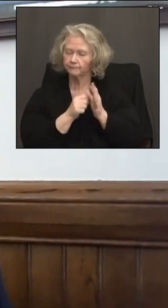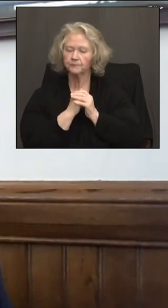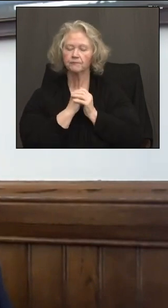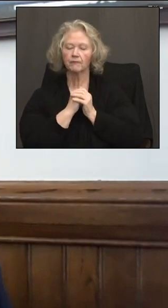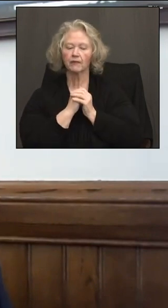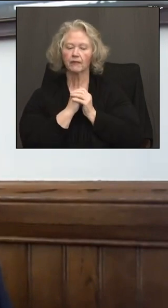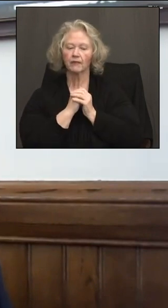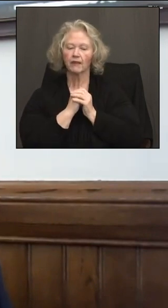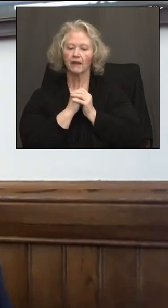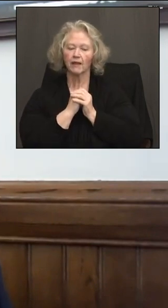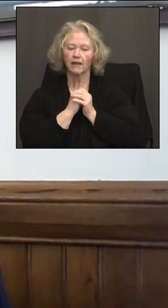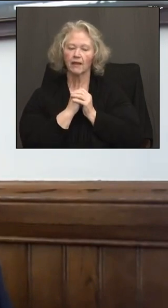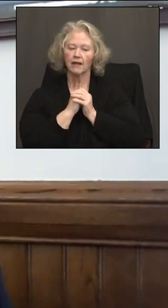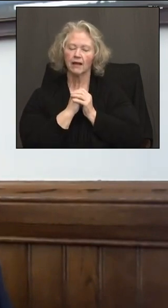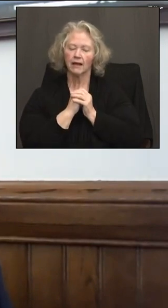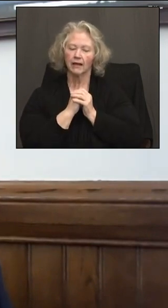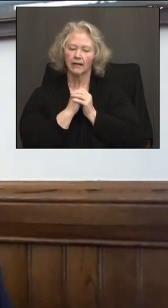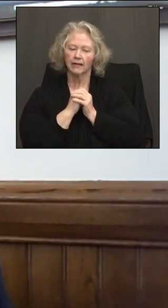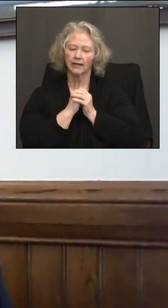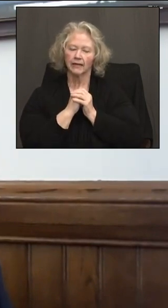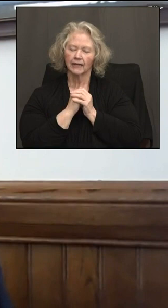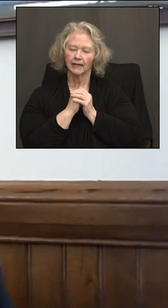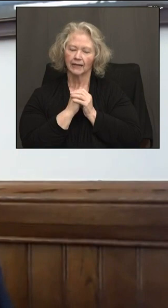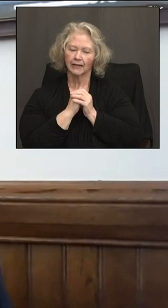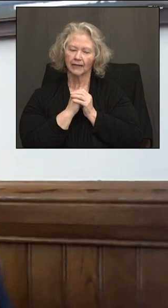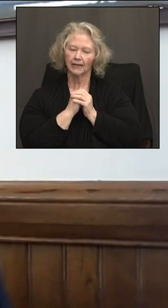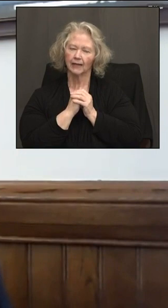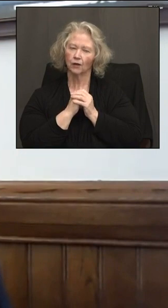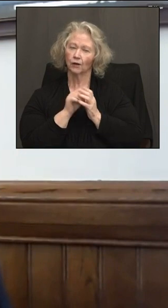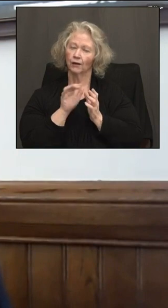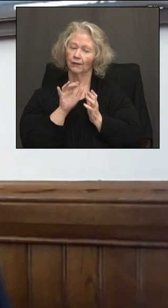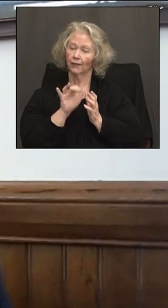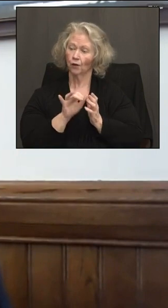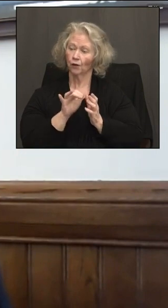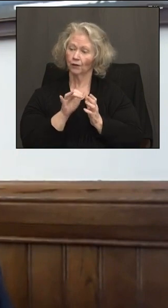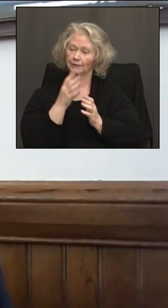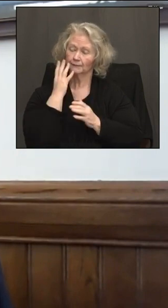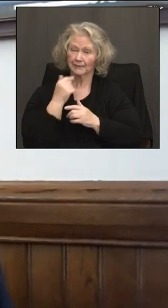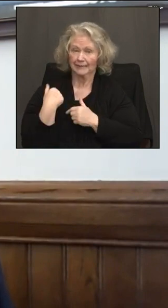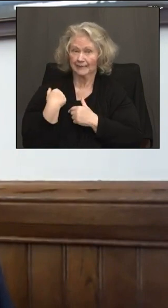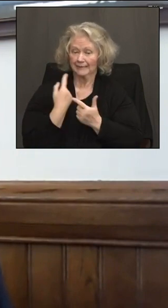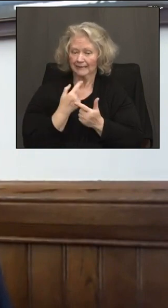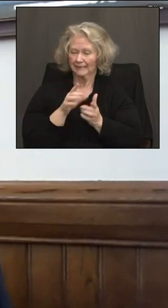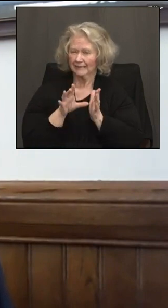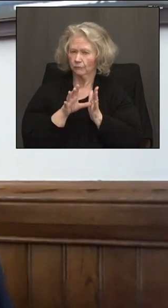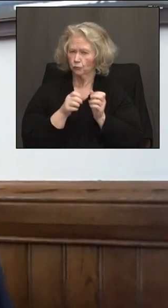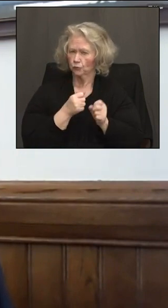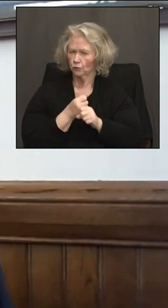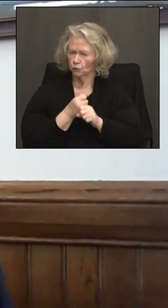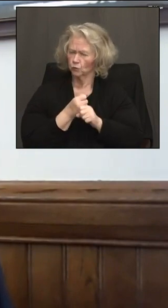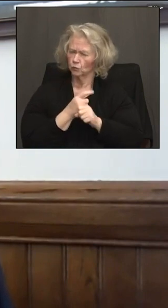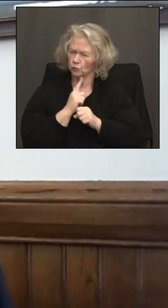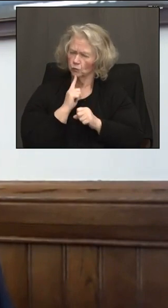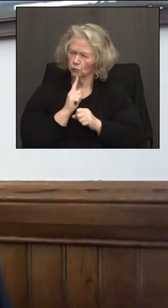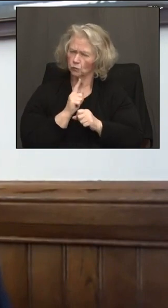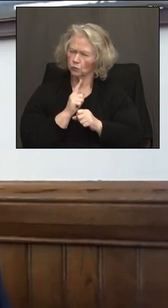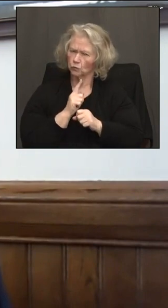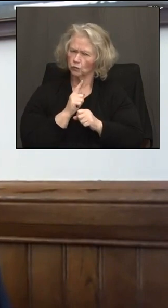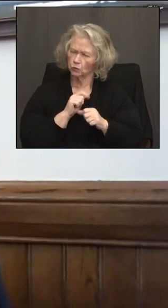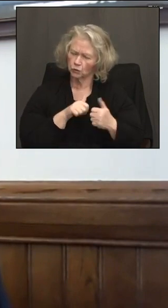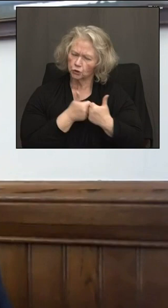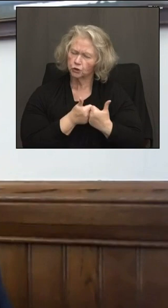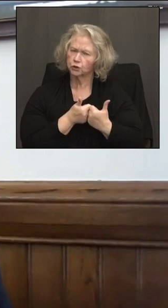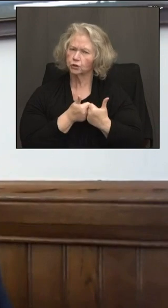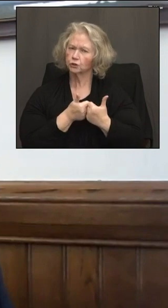is her senior year, the difficulties of online learning,